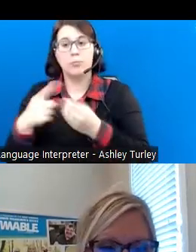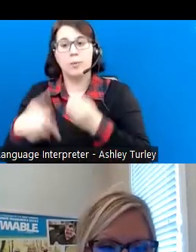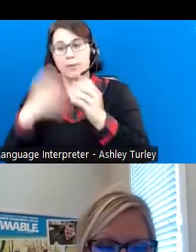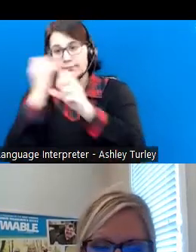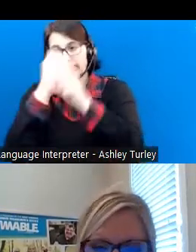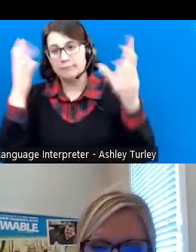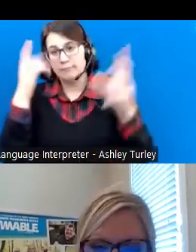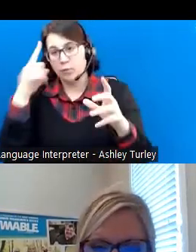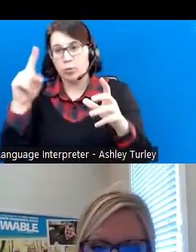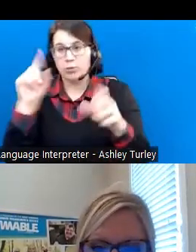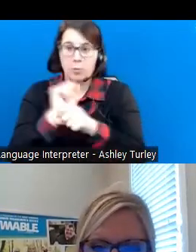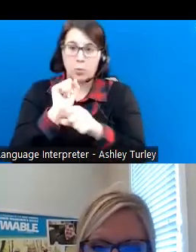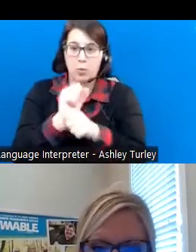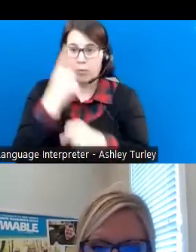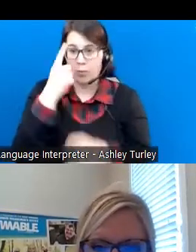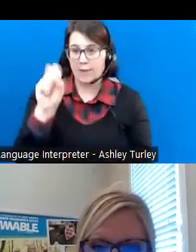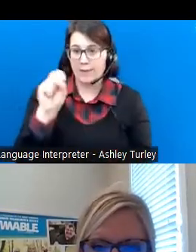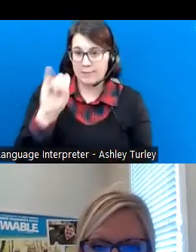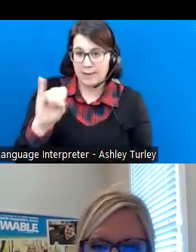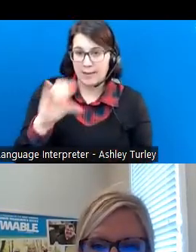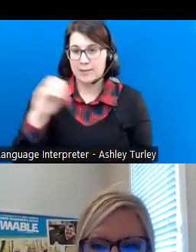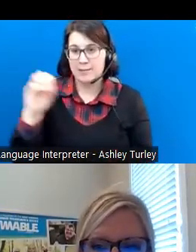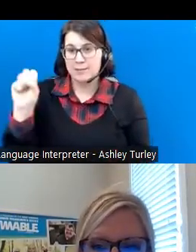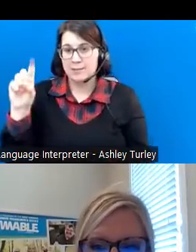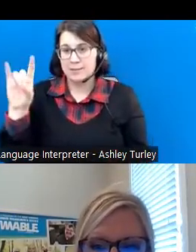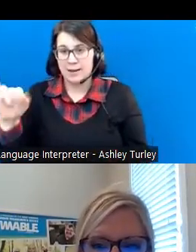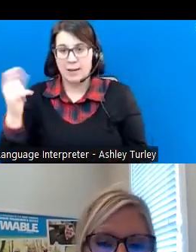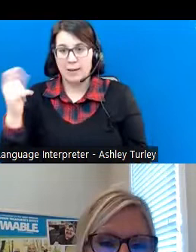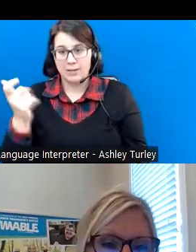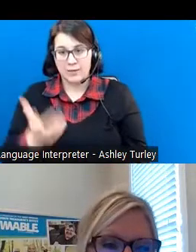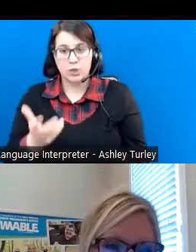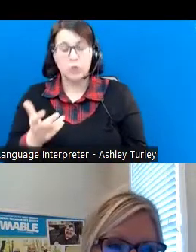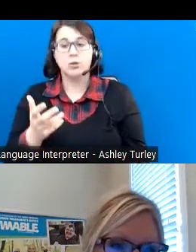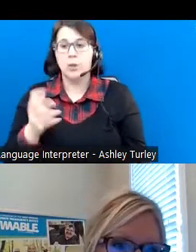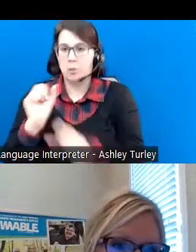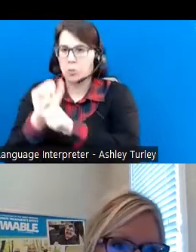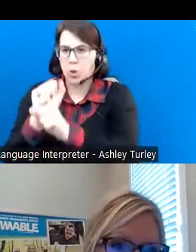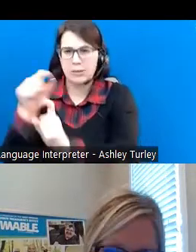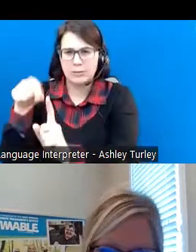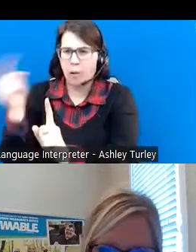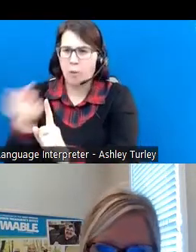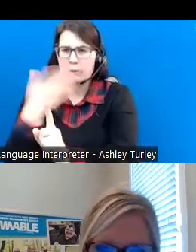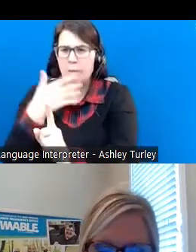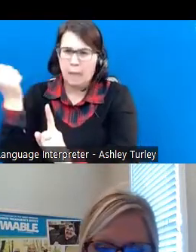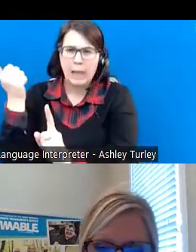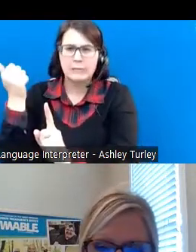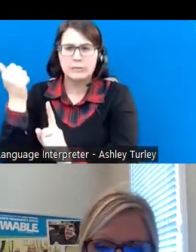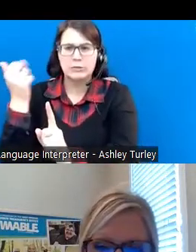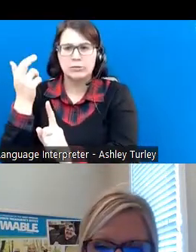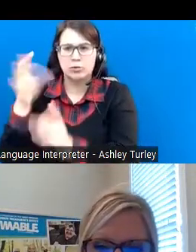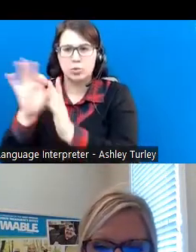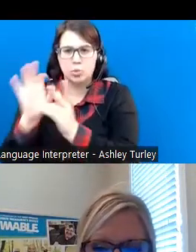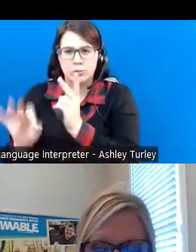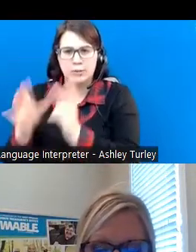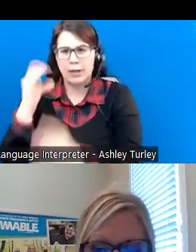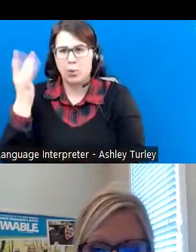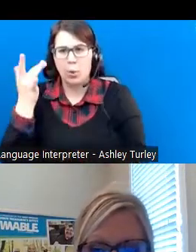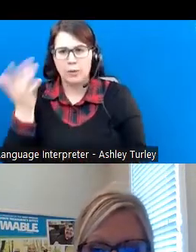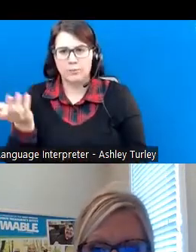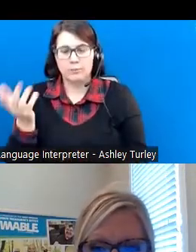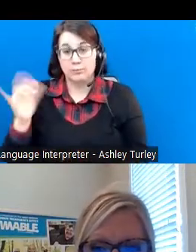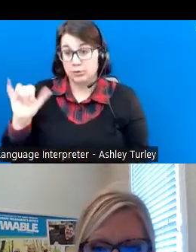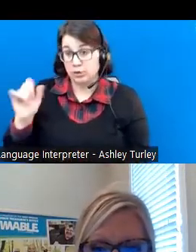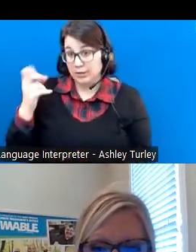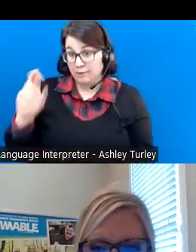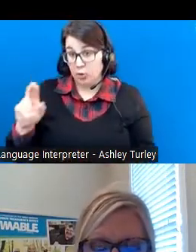SSI and SSDI beneficiaries and why employment is always the best choice and why. So Jennifer Tenney has